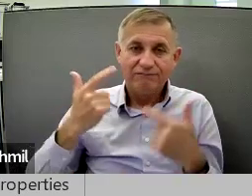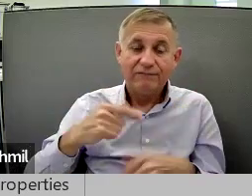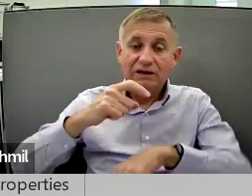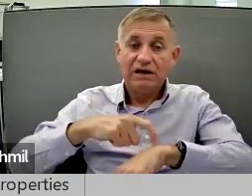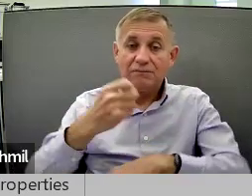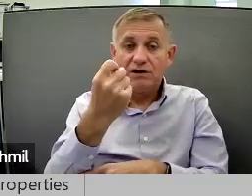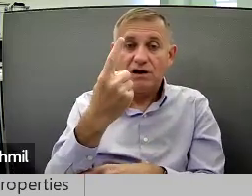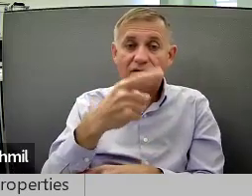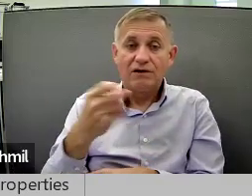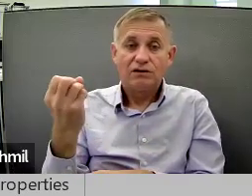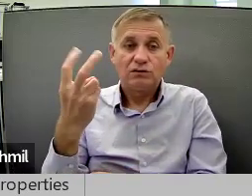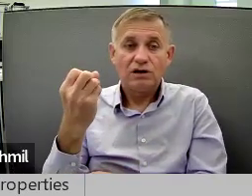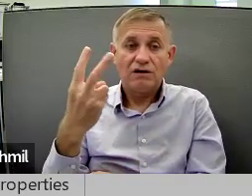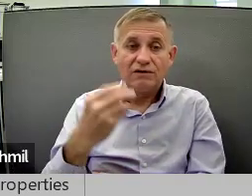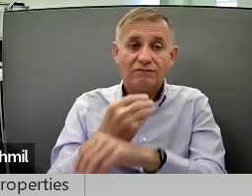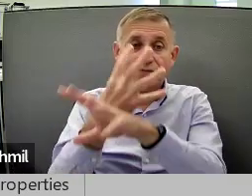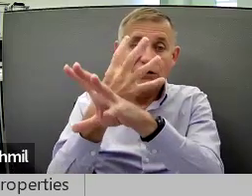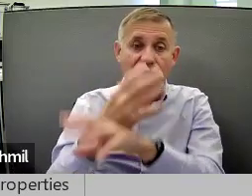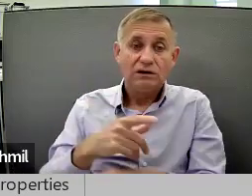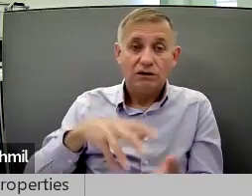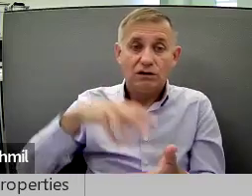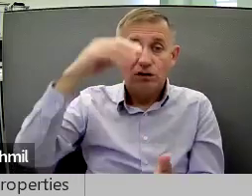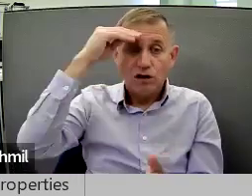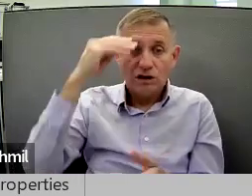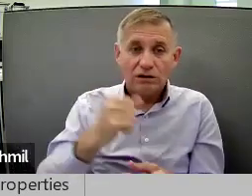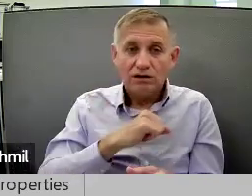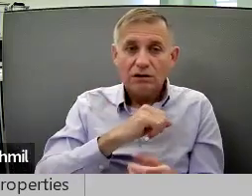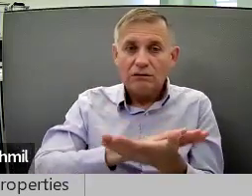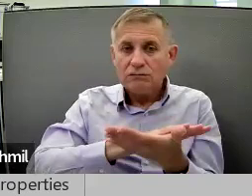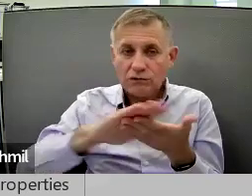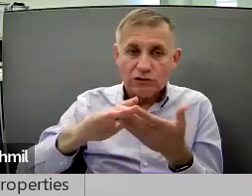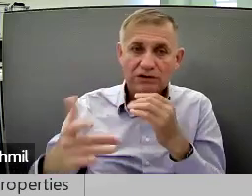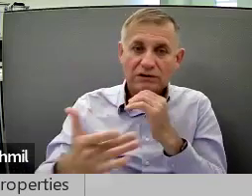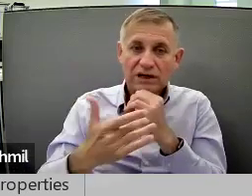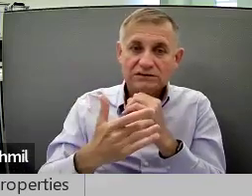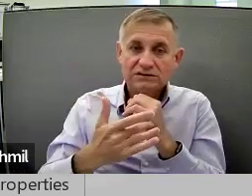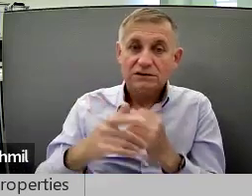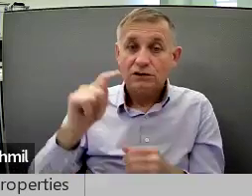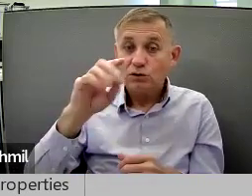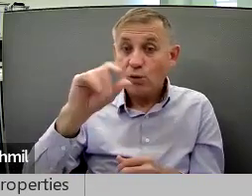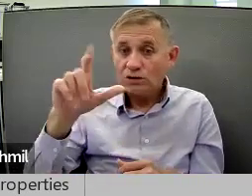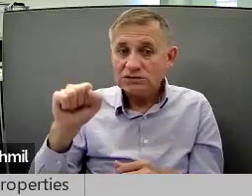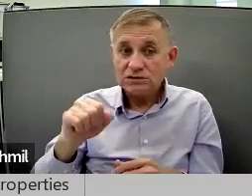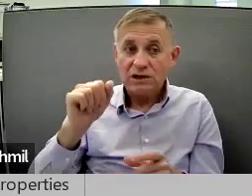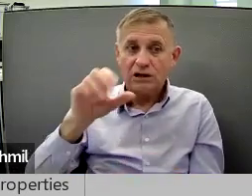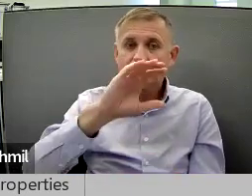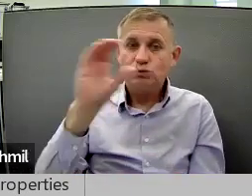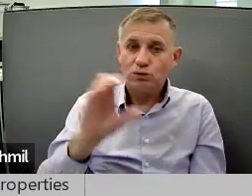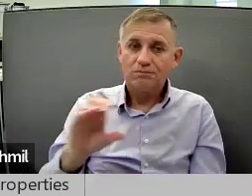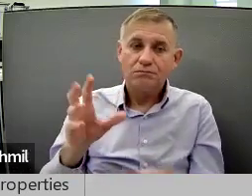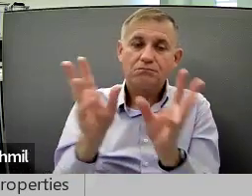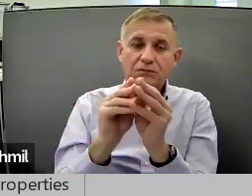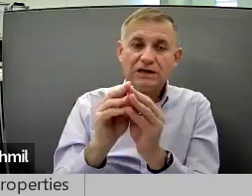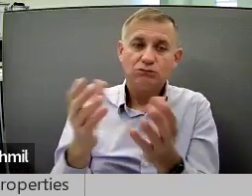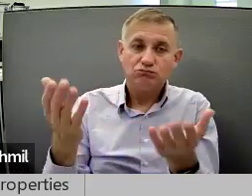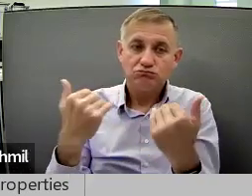decluttering your life, from 11 a.m. to 12 p.m. virtually. Learn decluttering techniques and tools